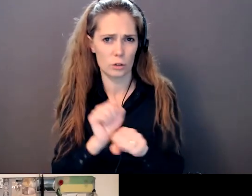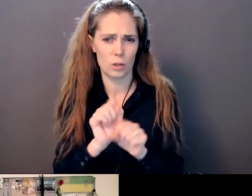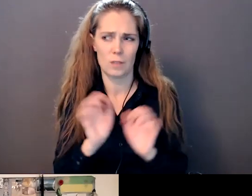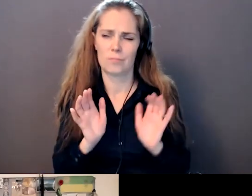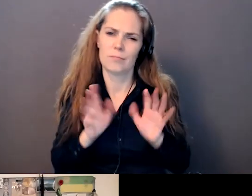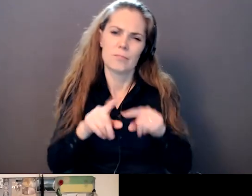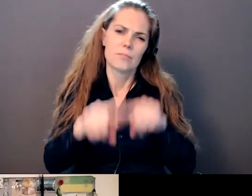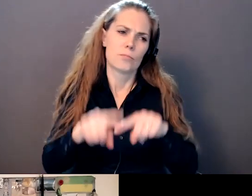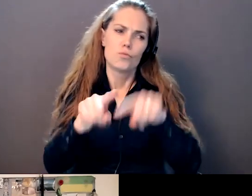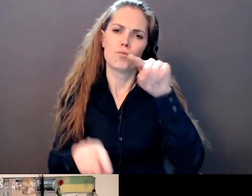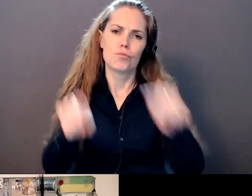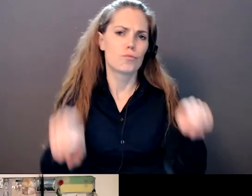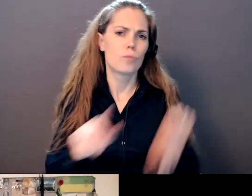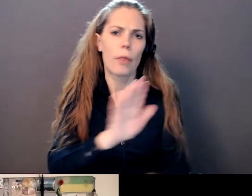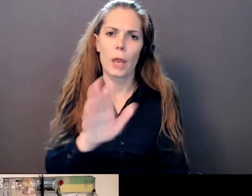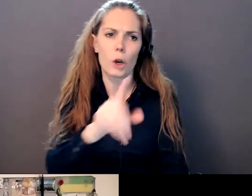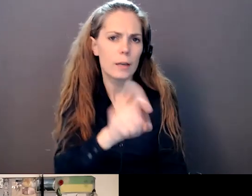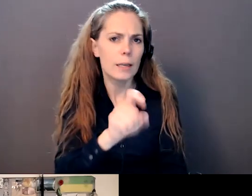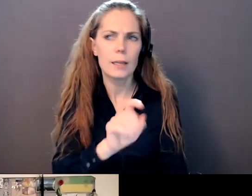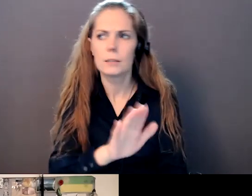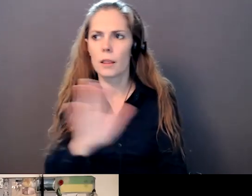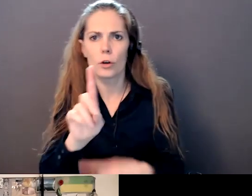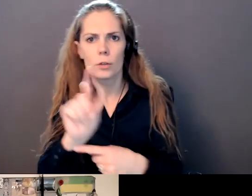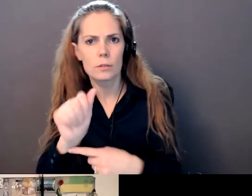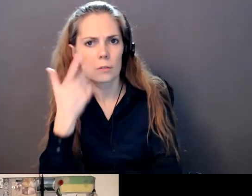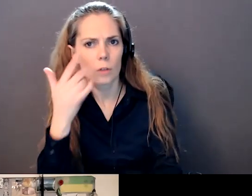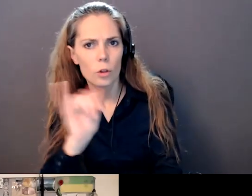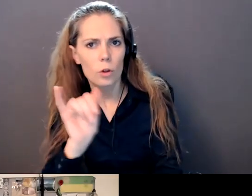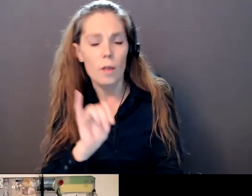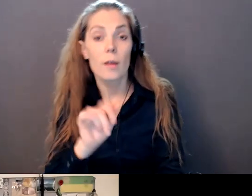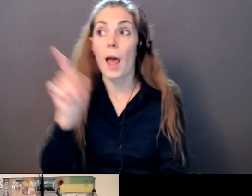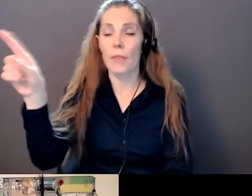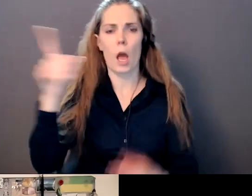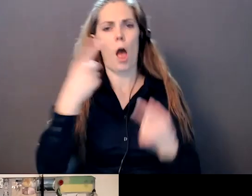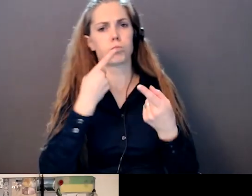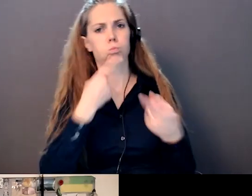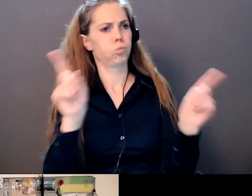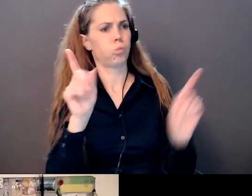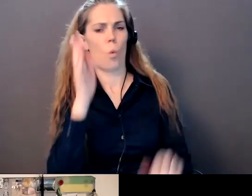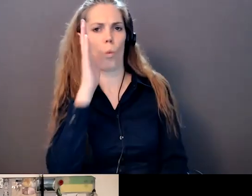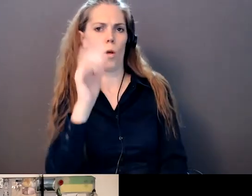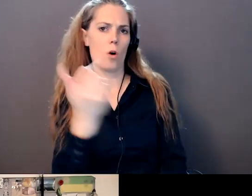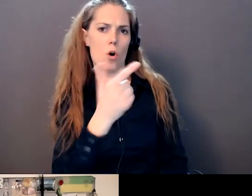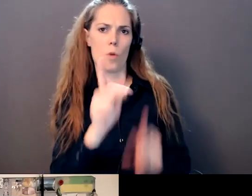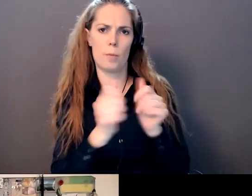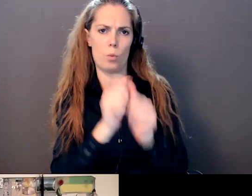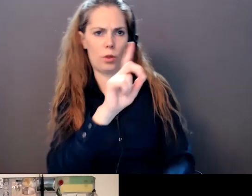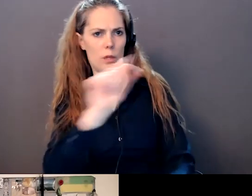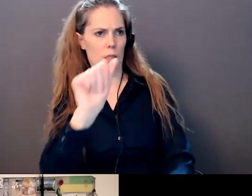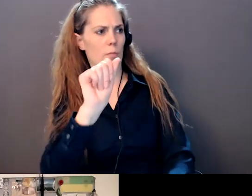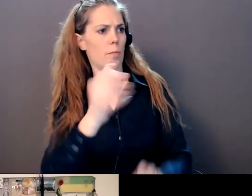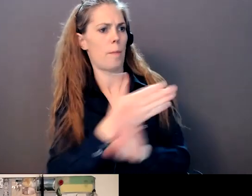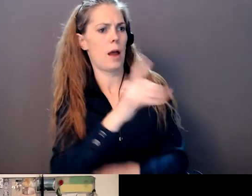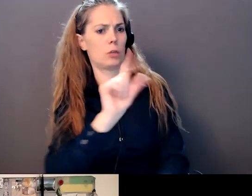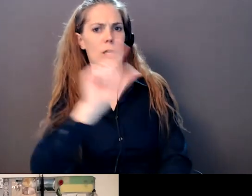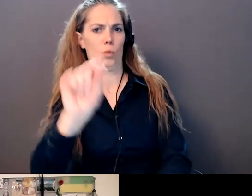effort to actually make that happen, other than it looks good on paper. So, you know, there's multiple barriers that I haven't covered as well.